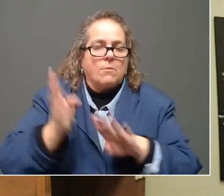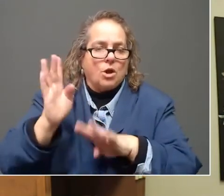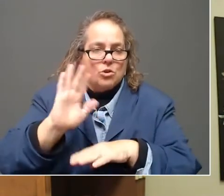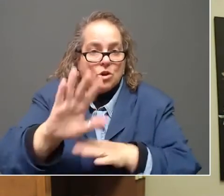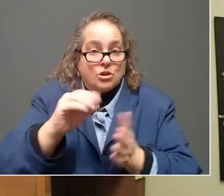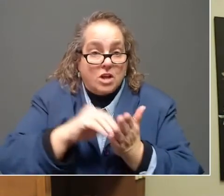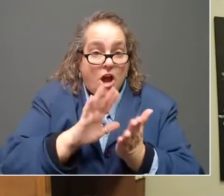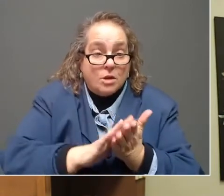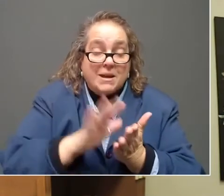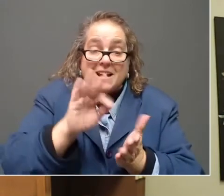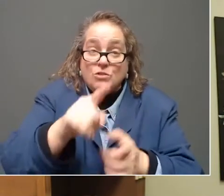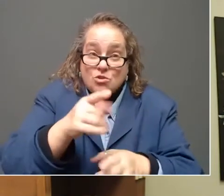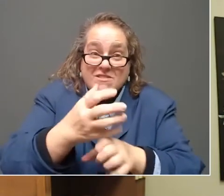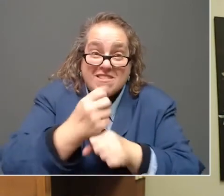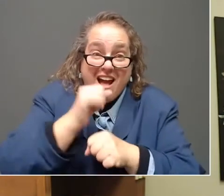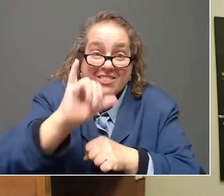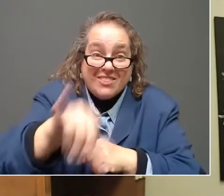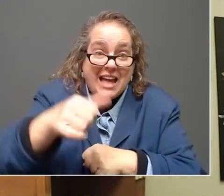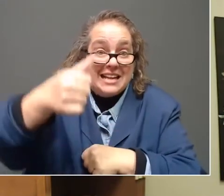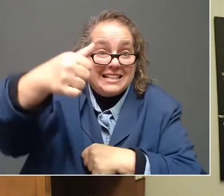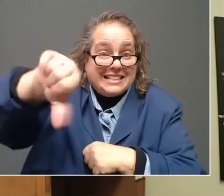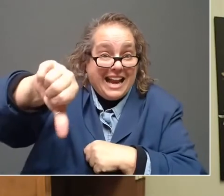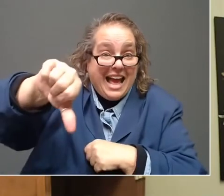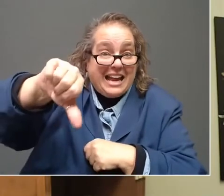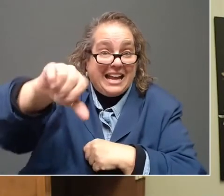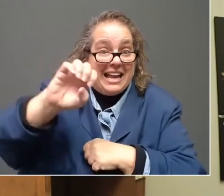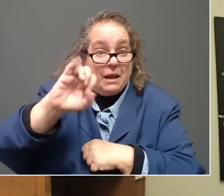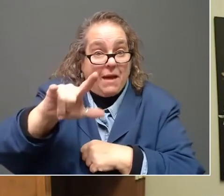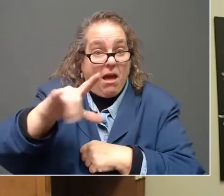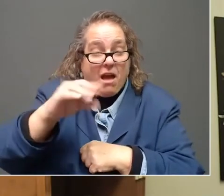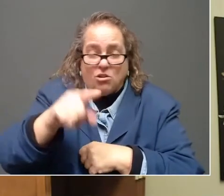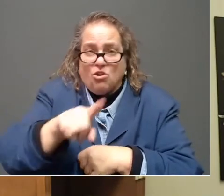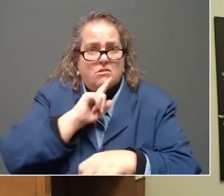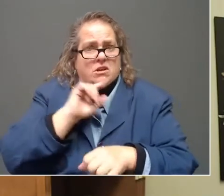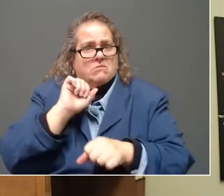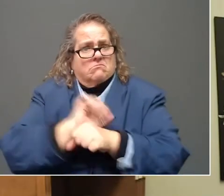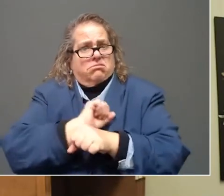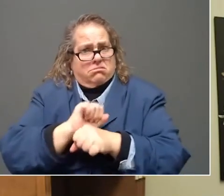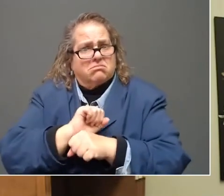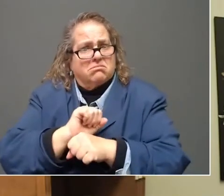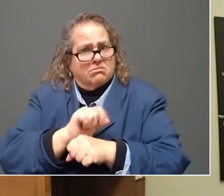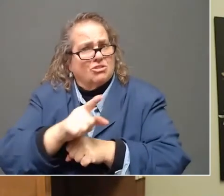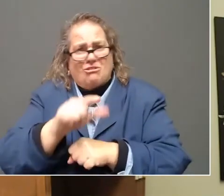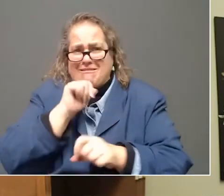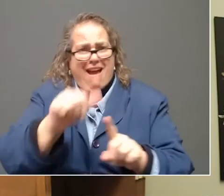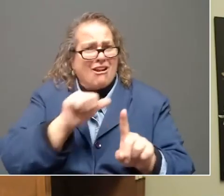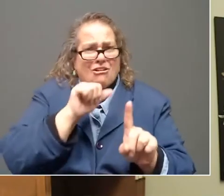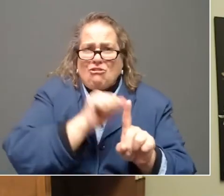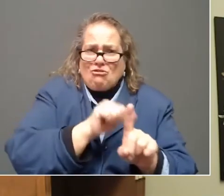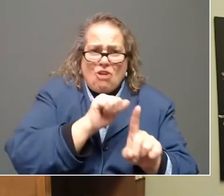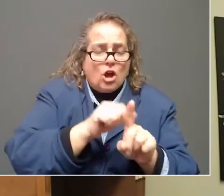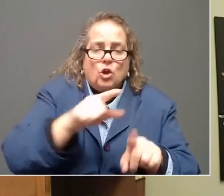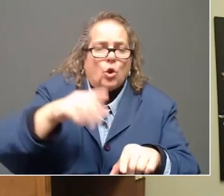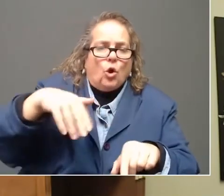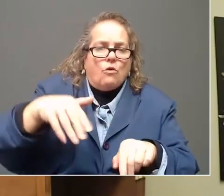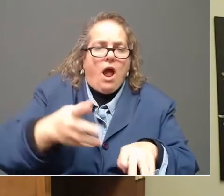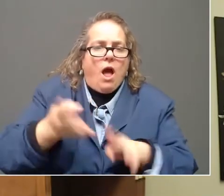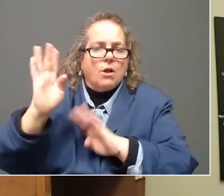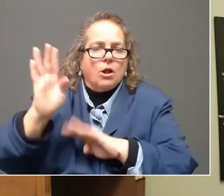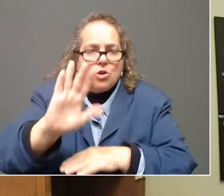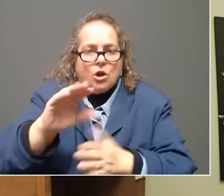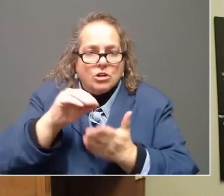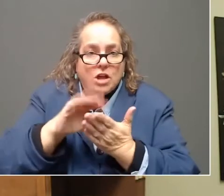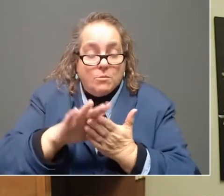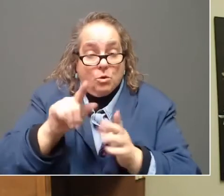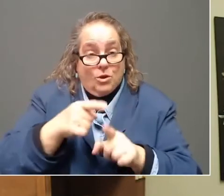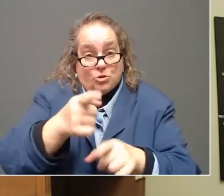email and you are a real-life claimant, you are not a fraudster, you just haven't ever uploaded your documents, when you get your notice of